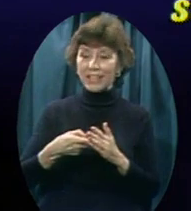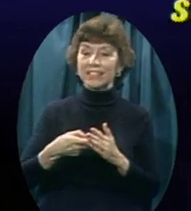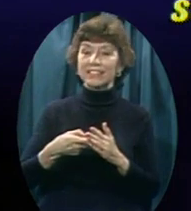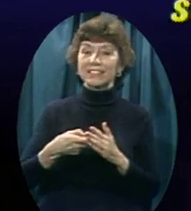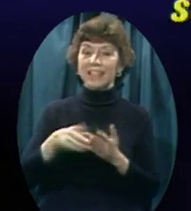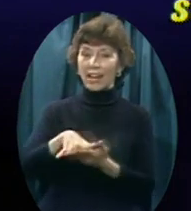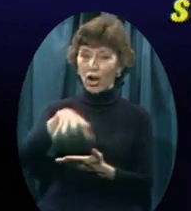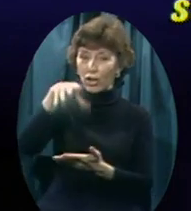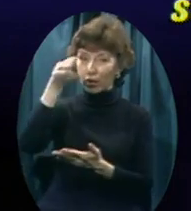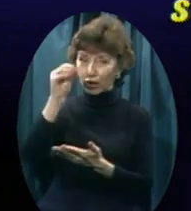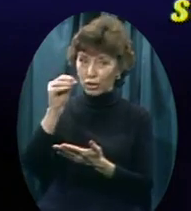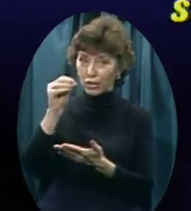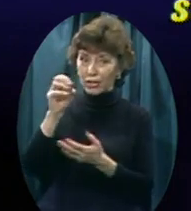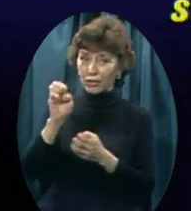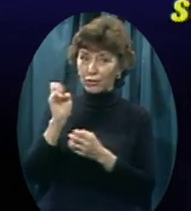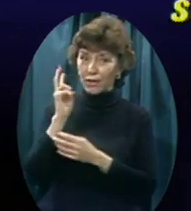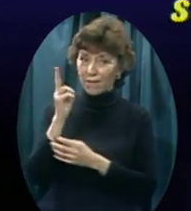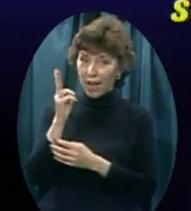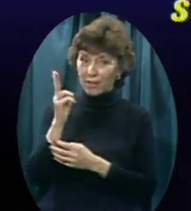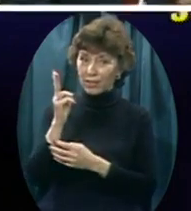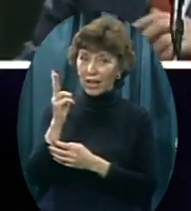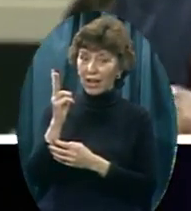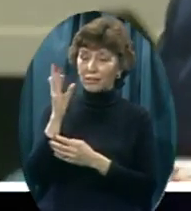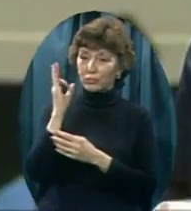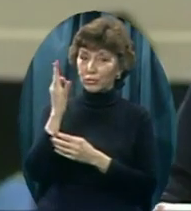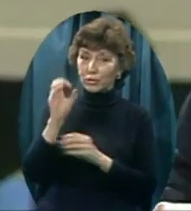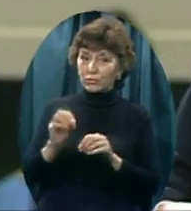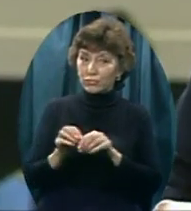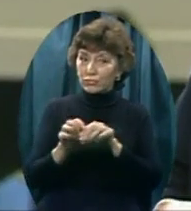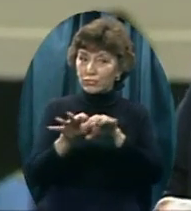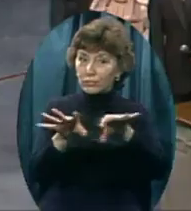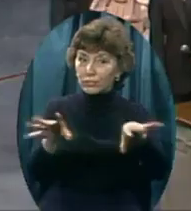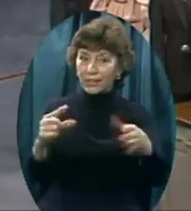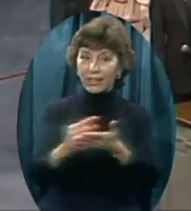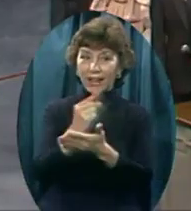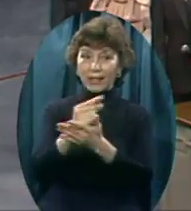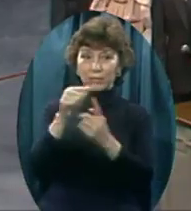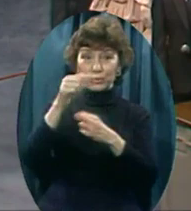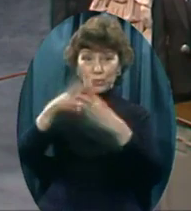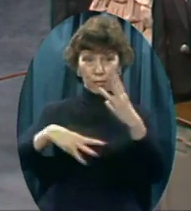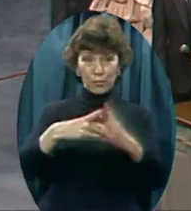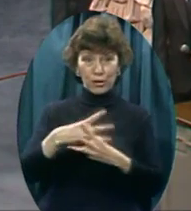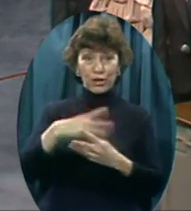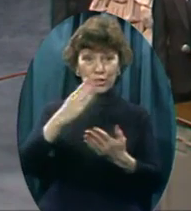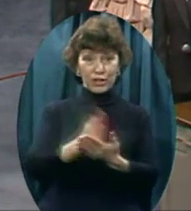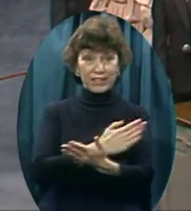world. And they're going to sing for us right now. What's the name of your song? Your love compels me.